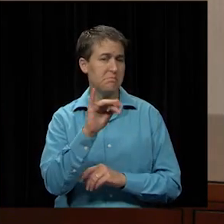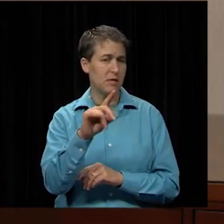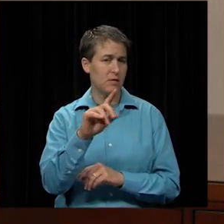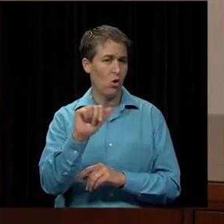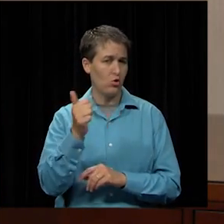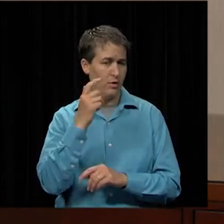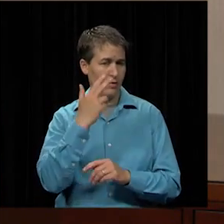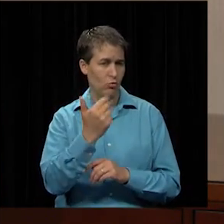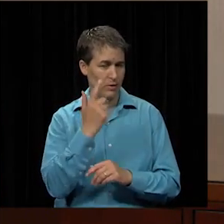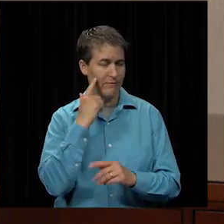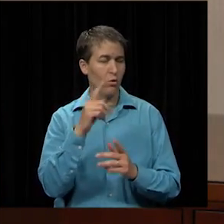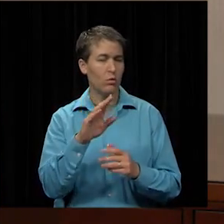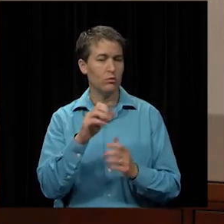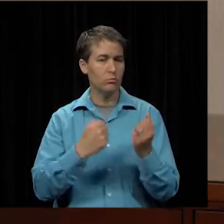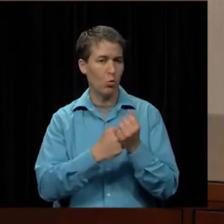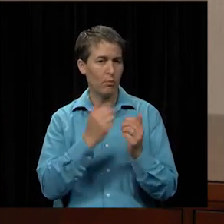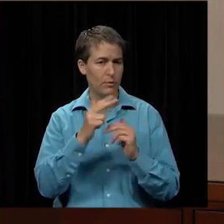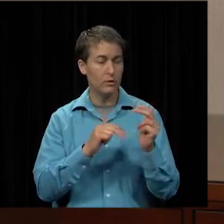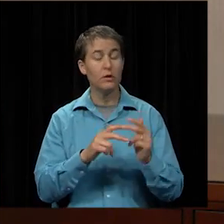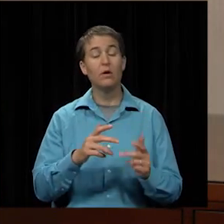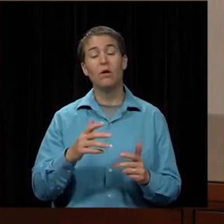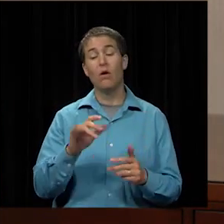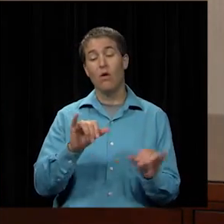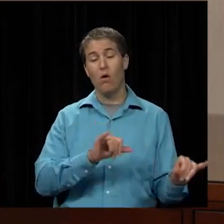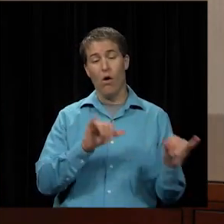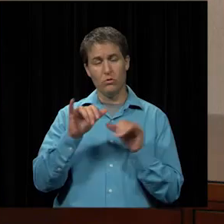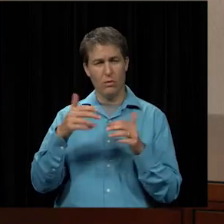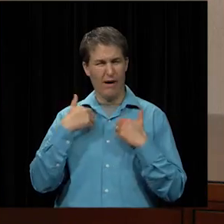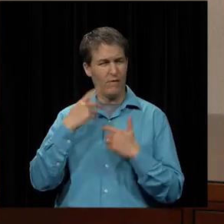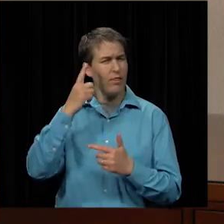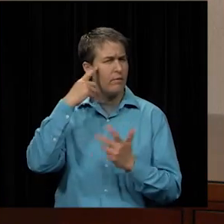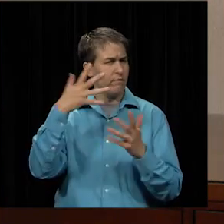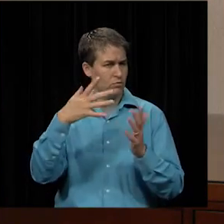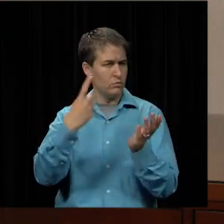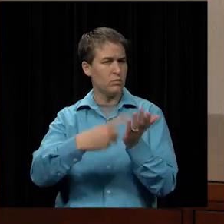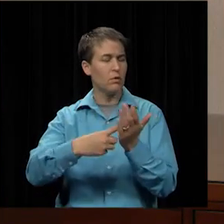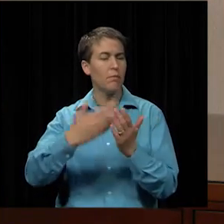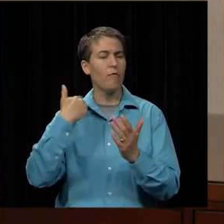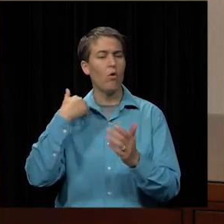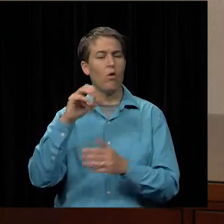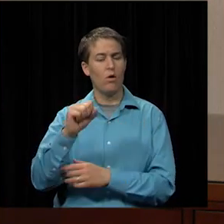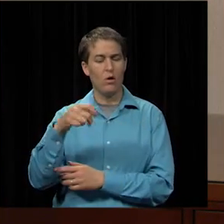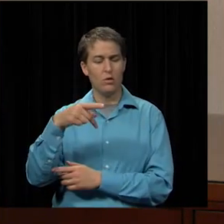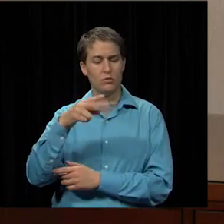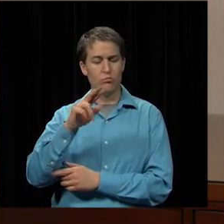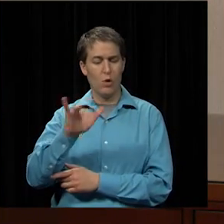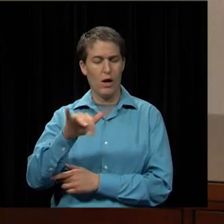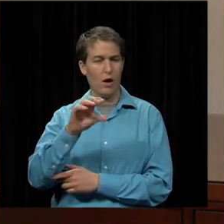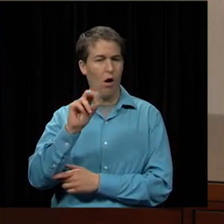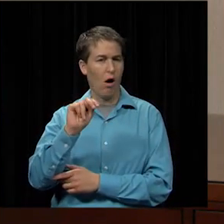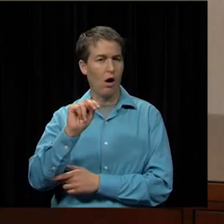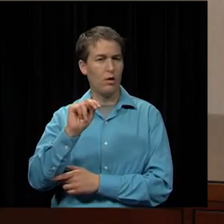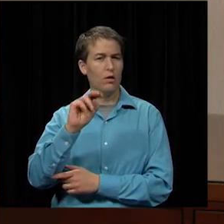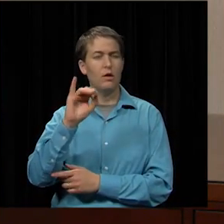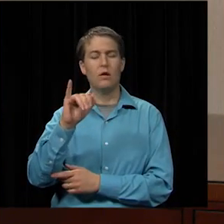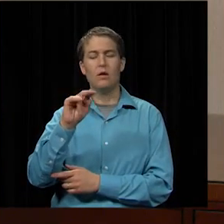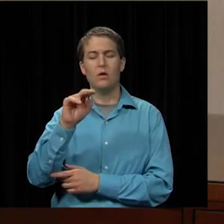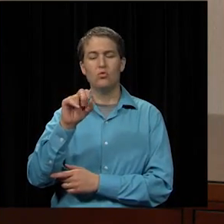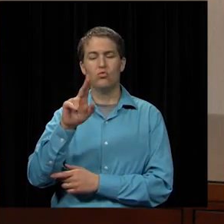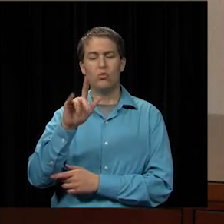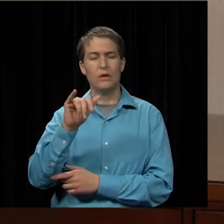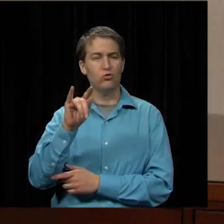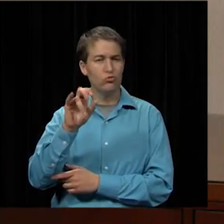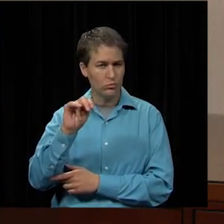13 for the support building and we have also and i think we discussed before this spray on fire proofing and insulation versus concrete